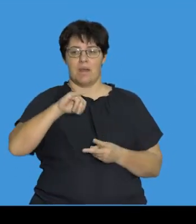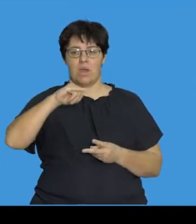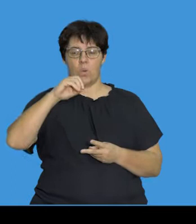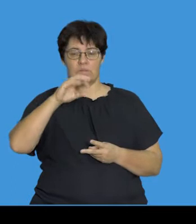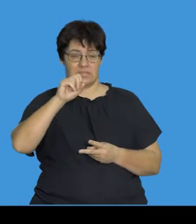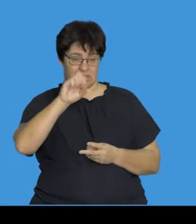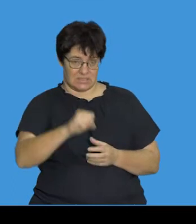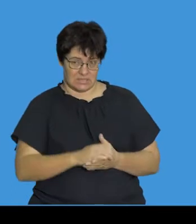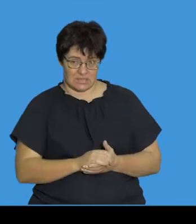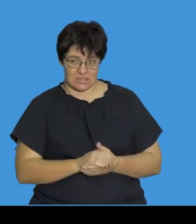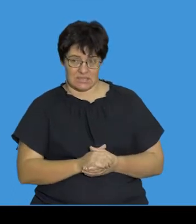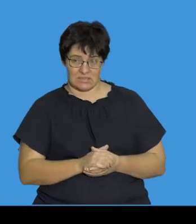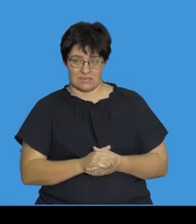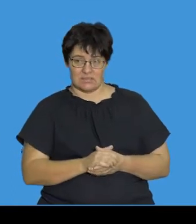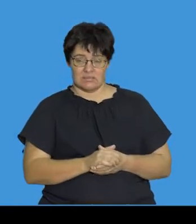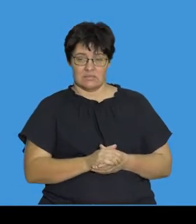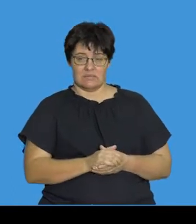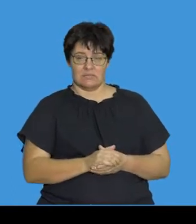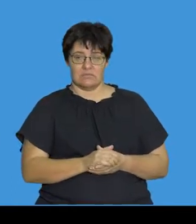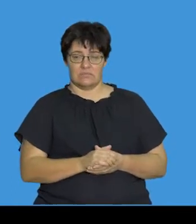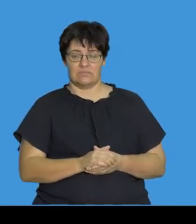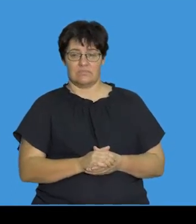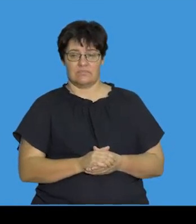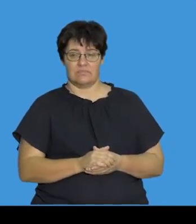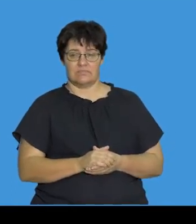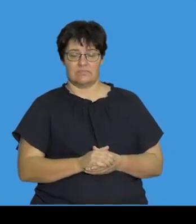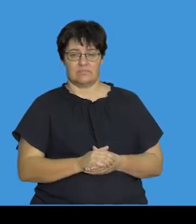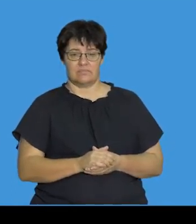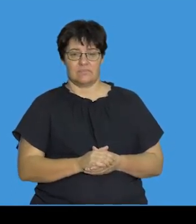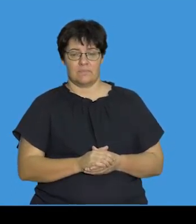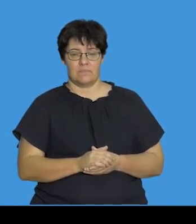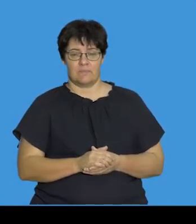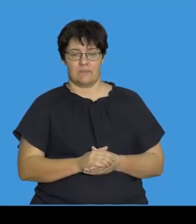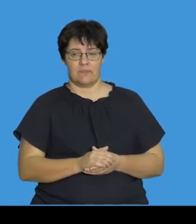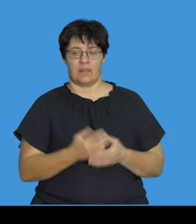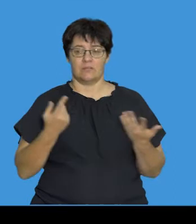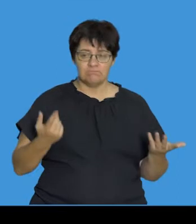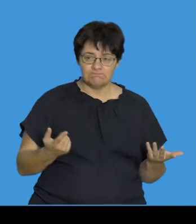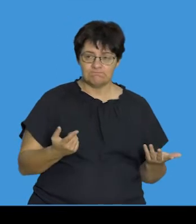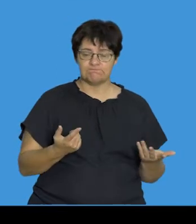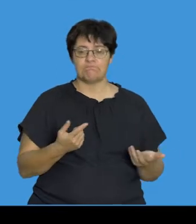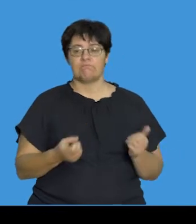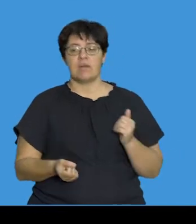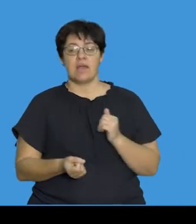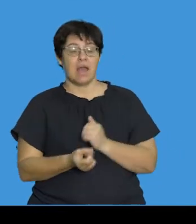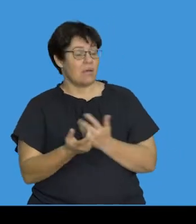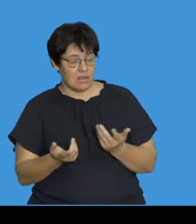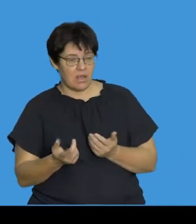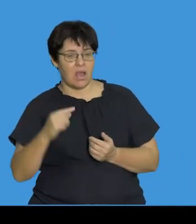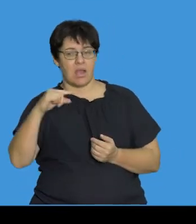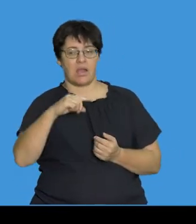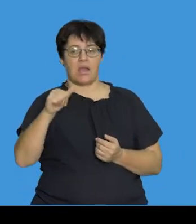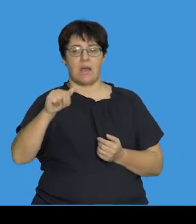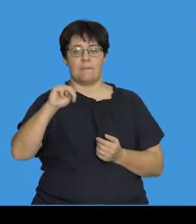let me rephrase that again. It can occur in mitosis as well as in meiosis. And this is during, as I mentioned,